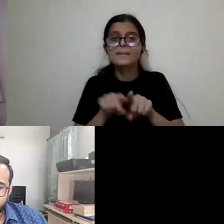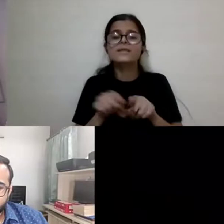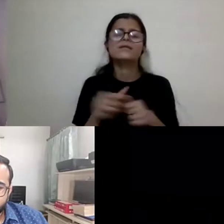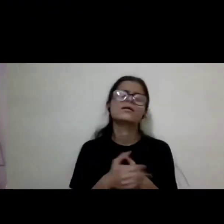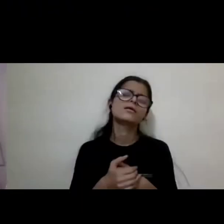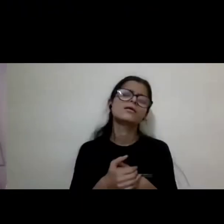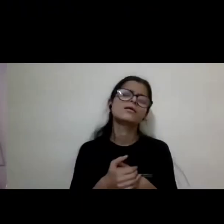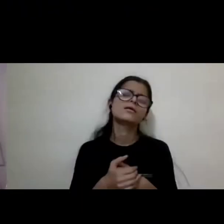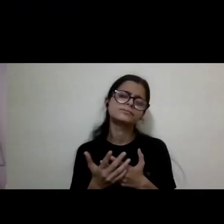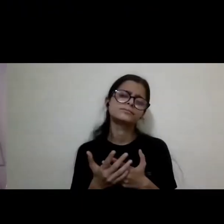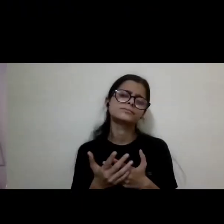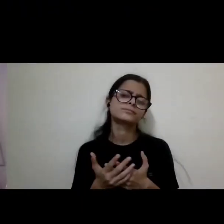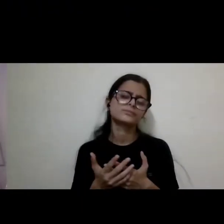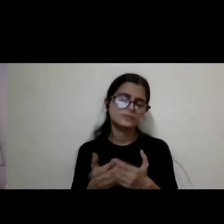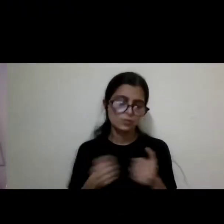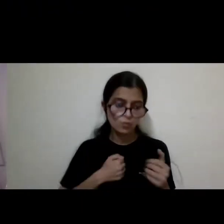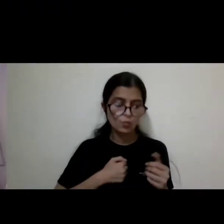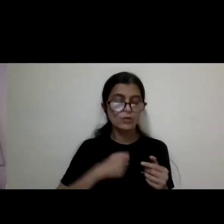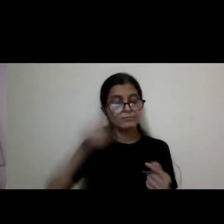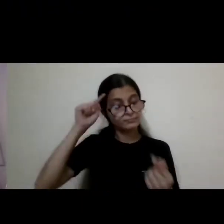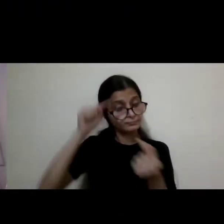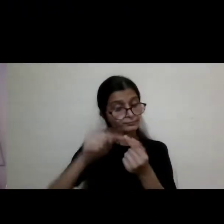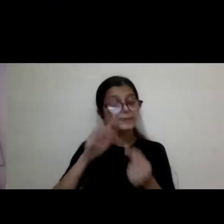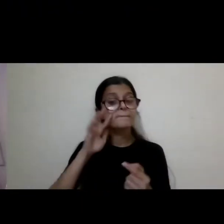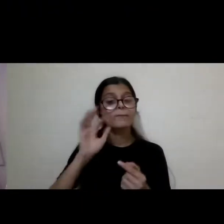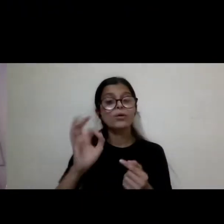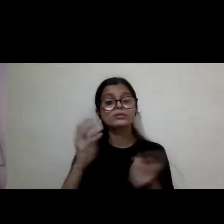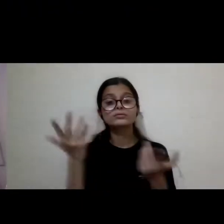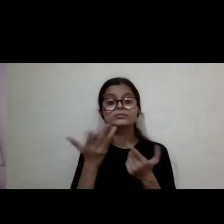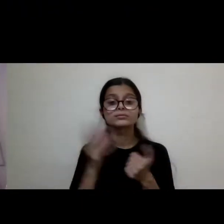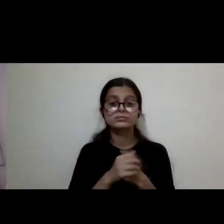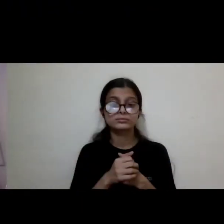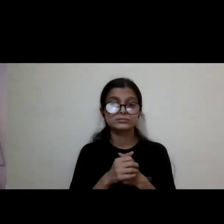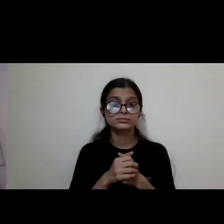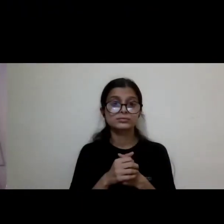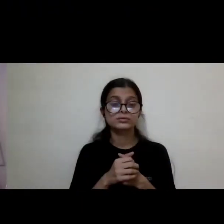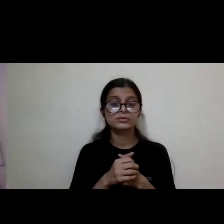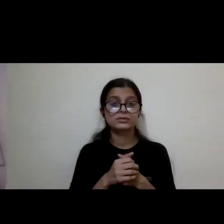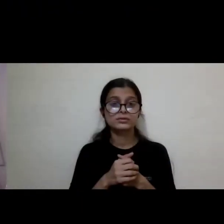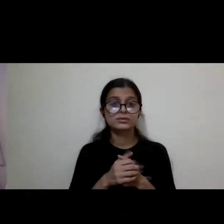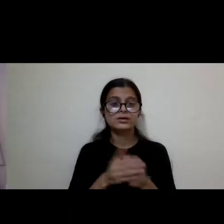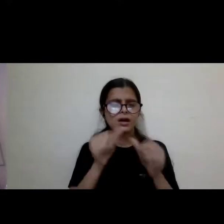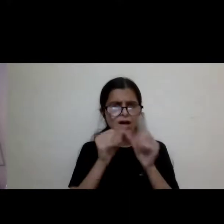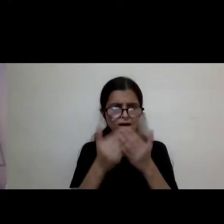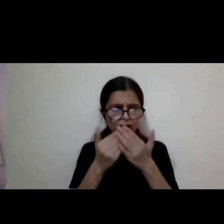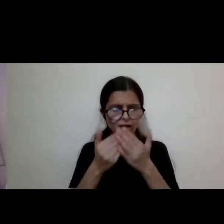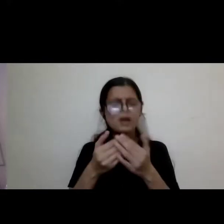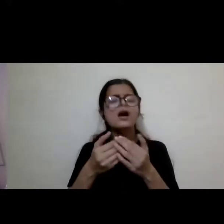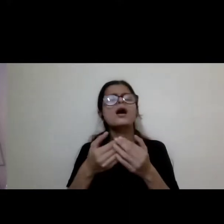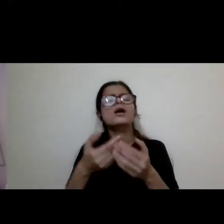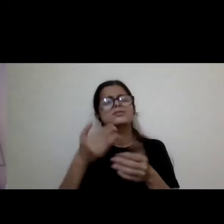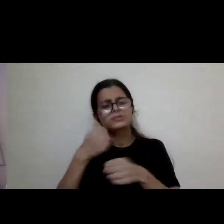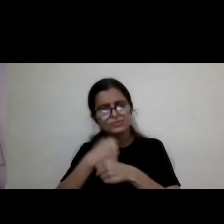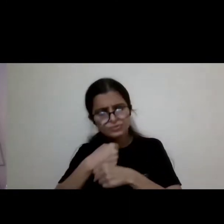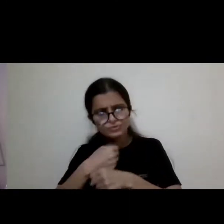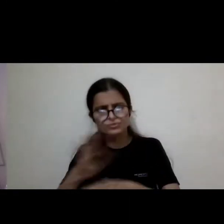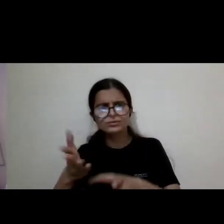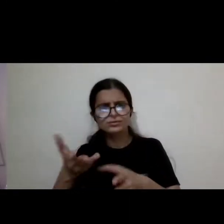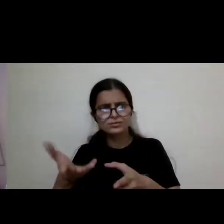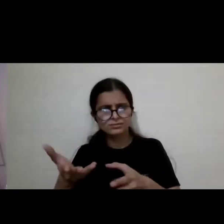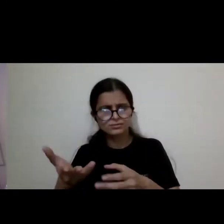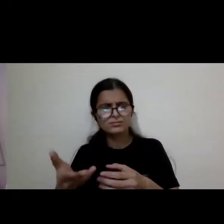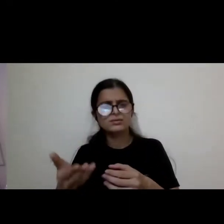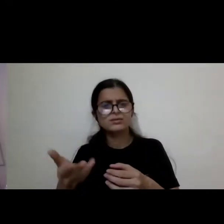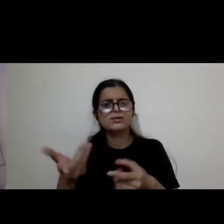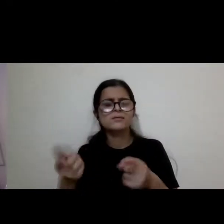one of my main points is that, uh, you know, academics in general, um, don't come from poverty and,